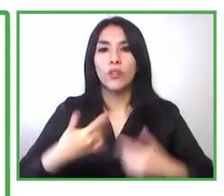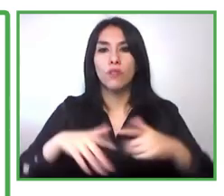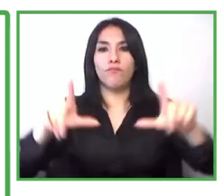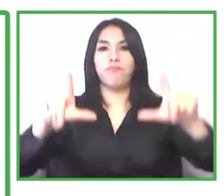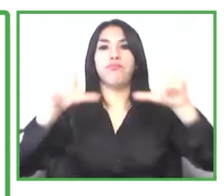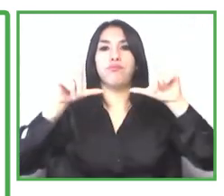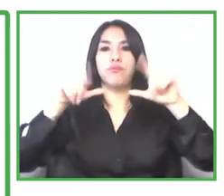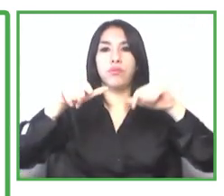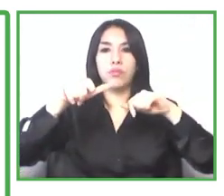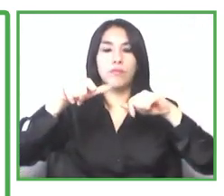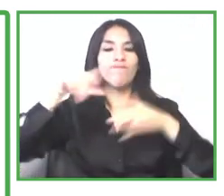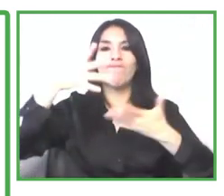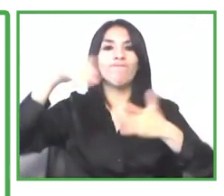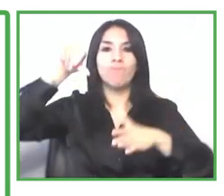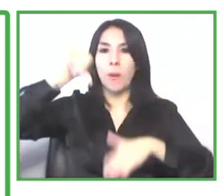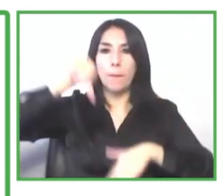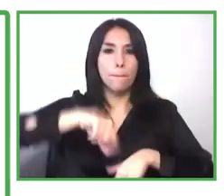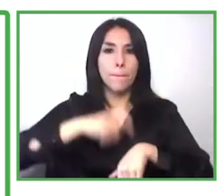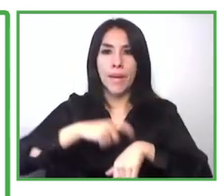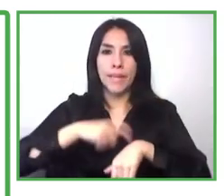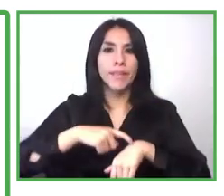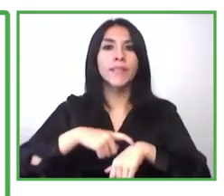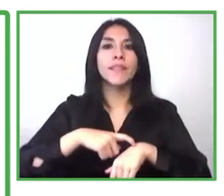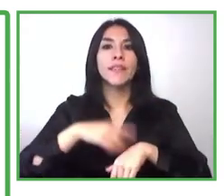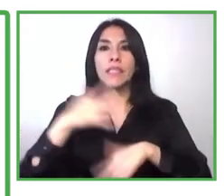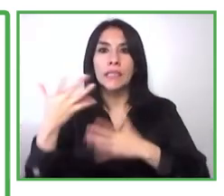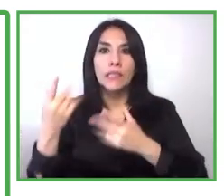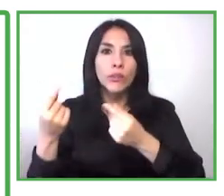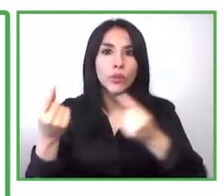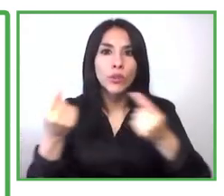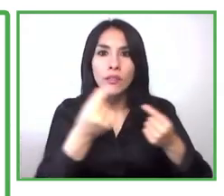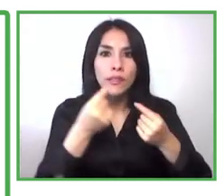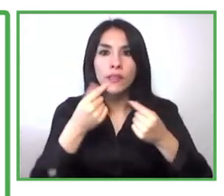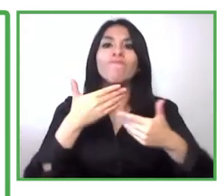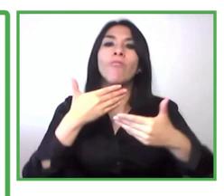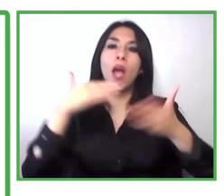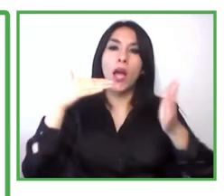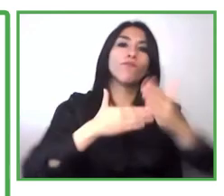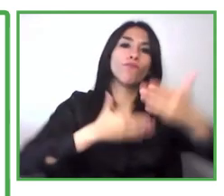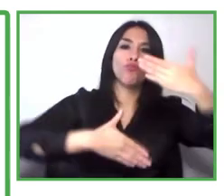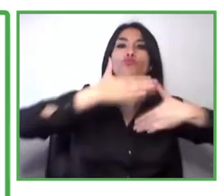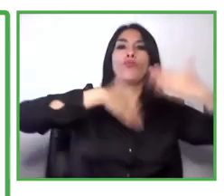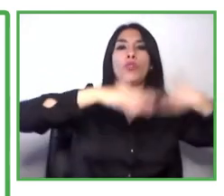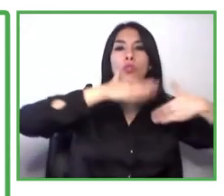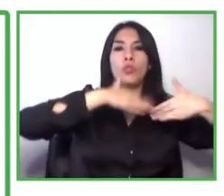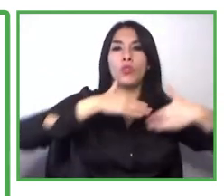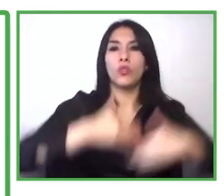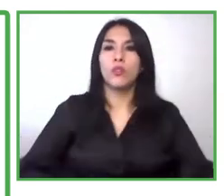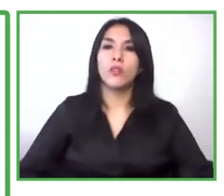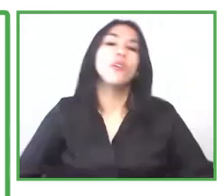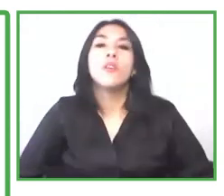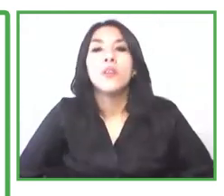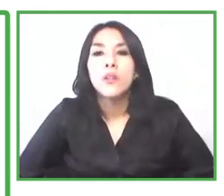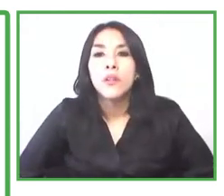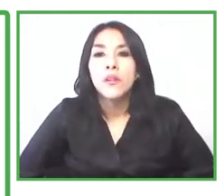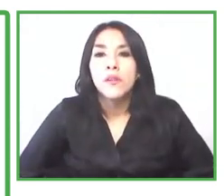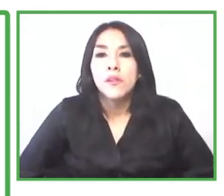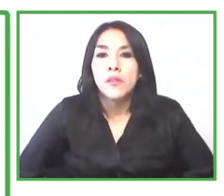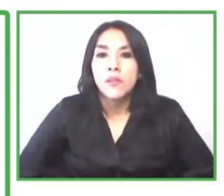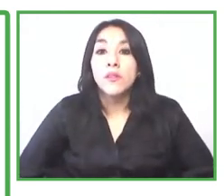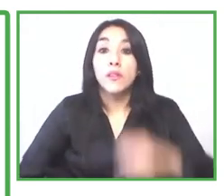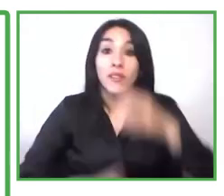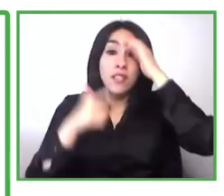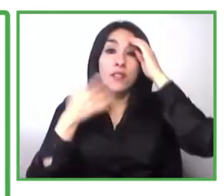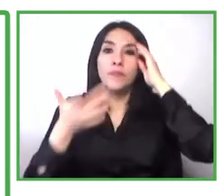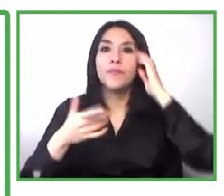re-adapt it so that we had to adapted so that the training project was virtual was online which